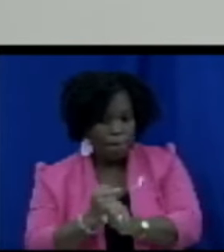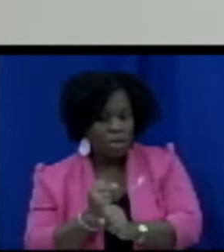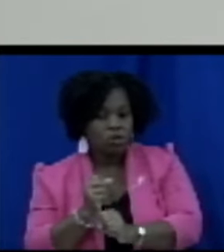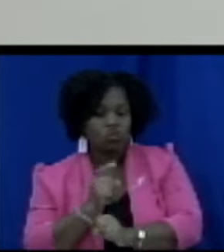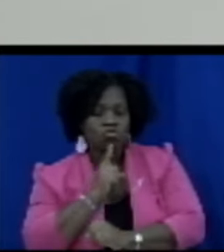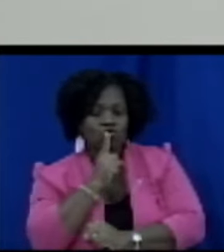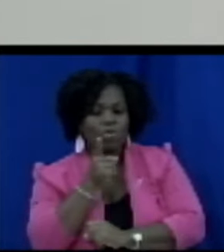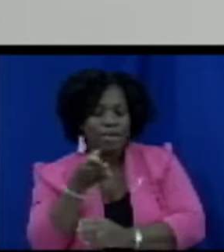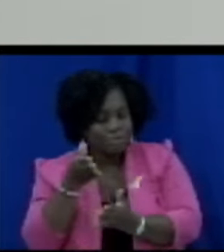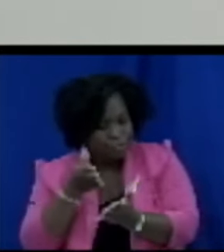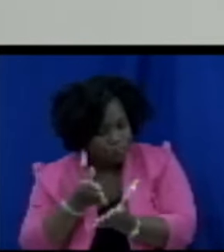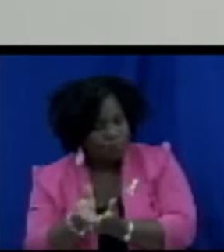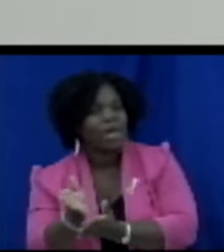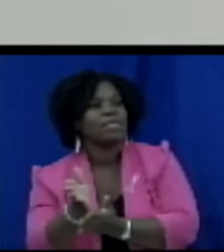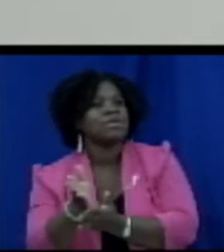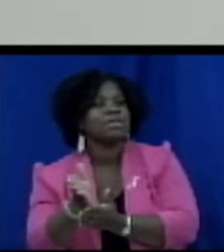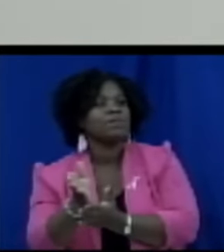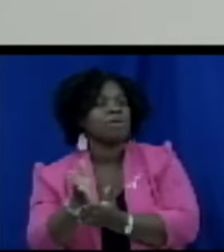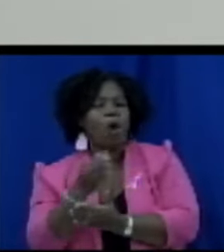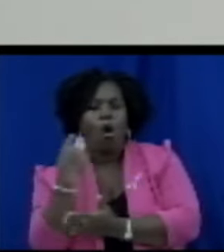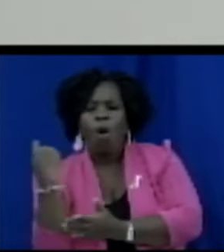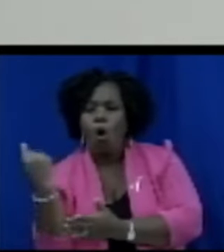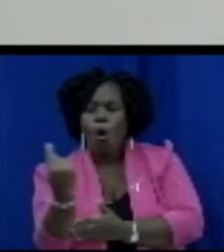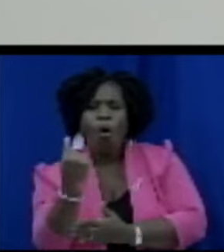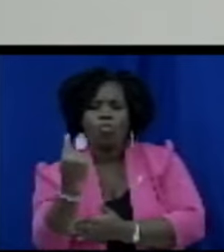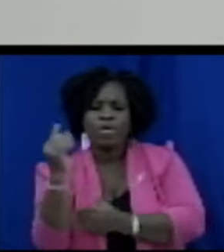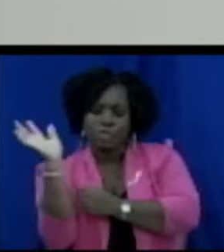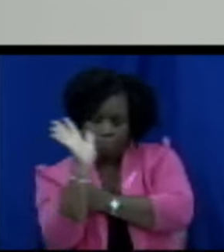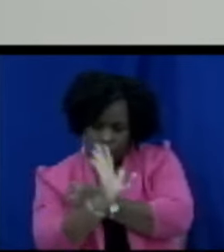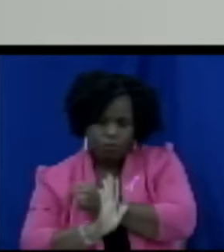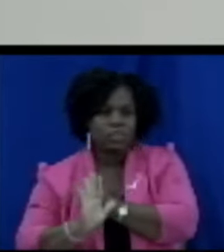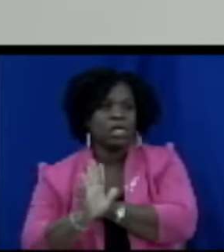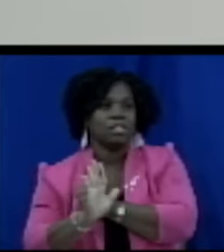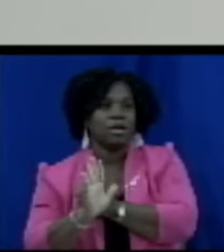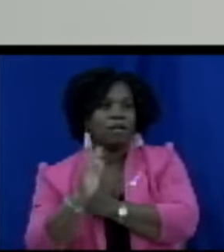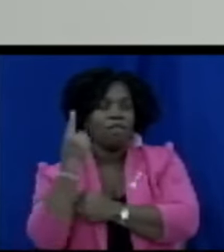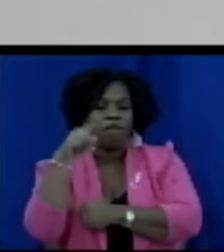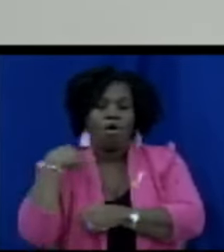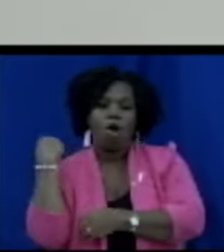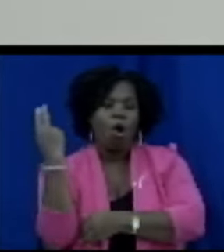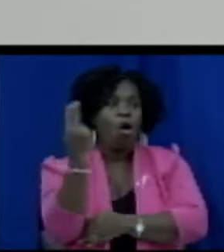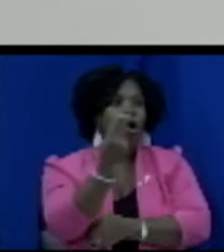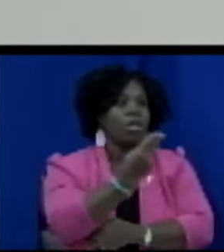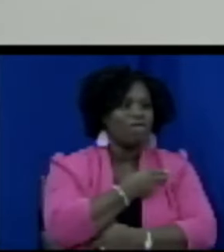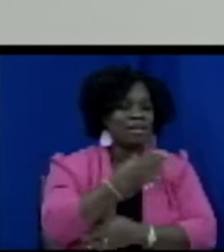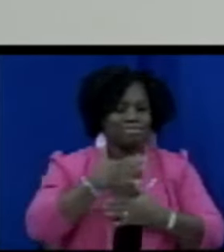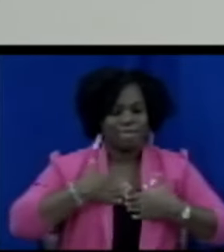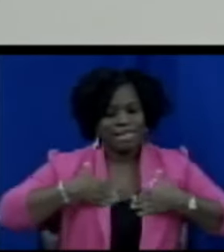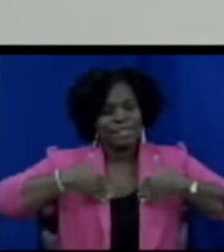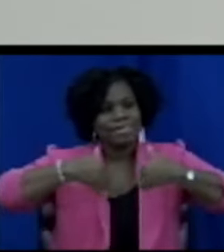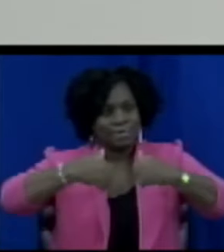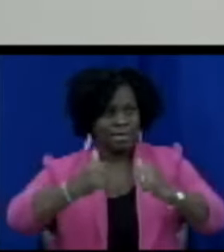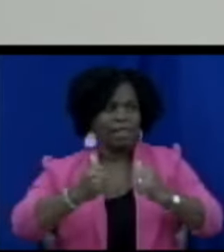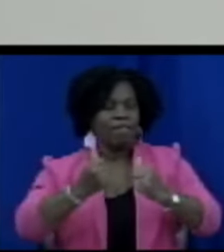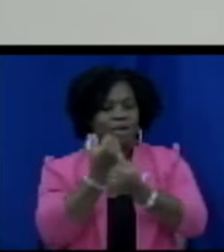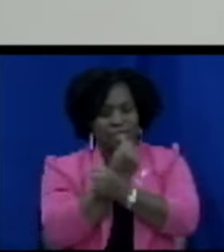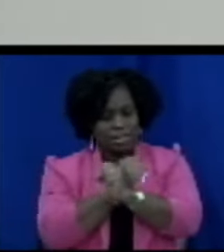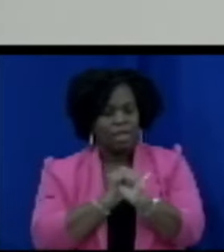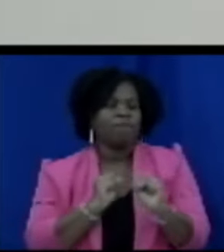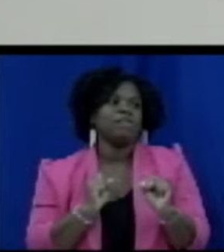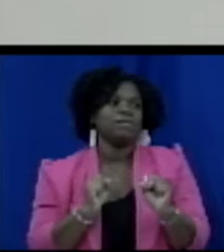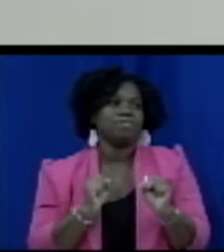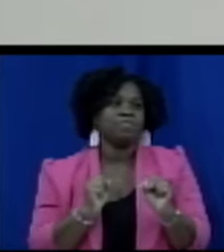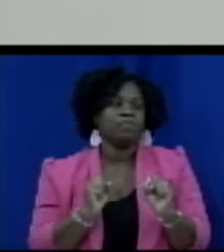protected at all times for all of us and for our safety and for our health